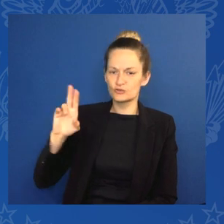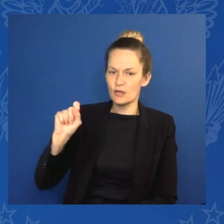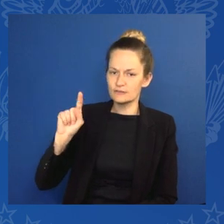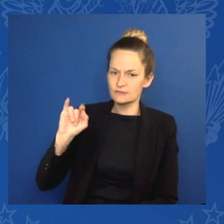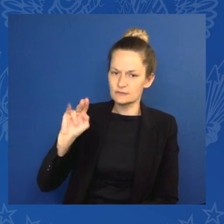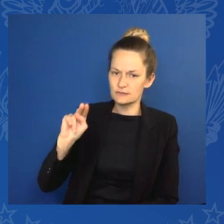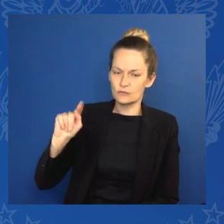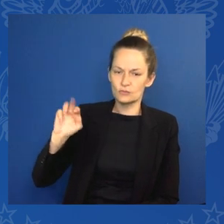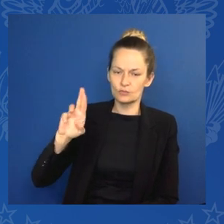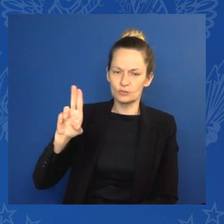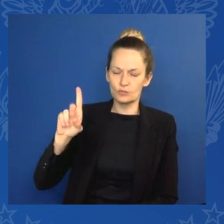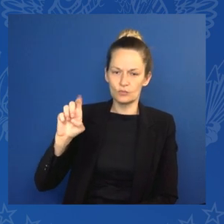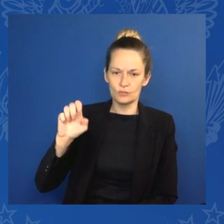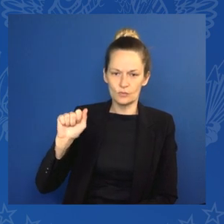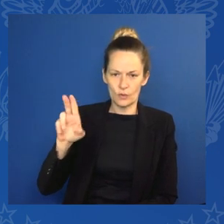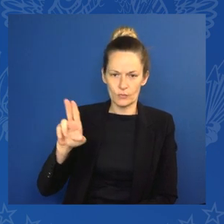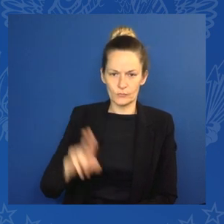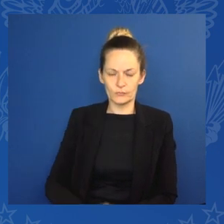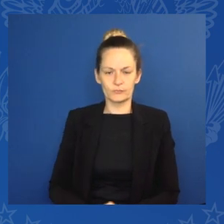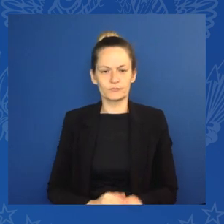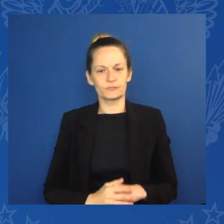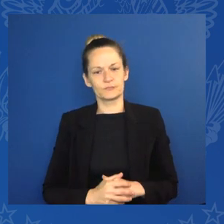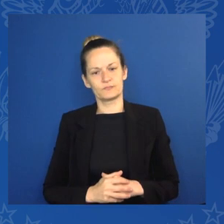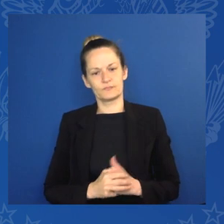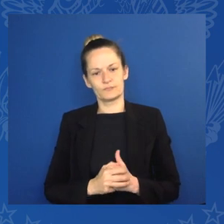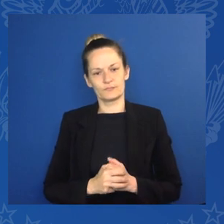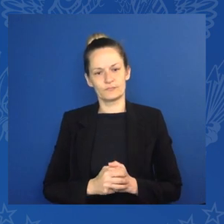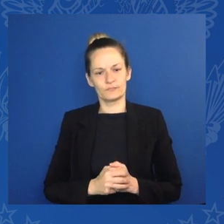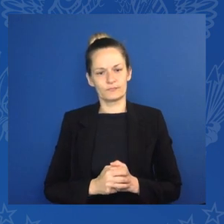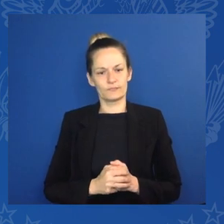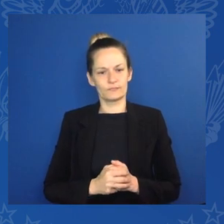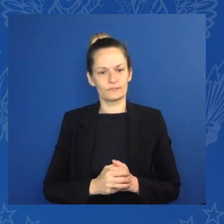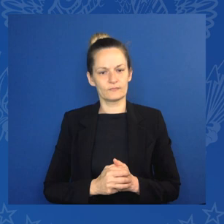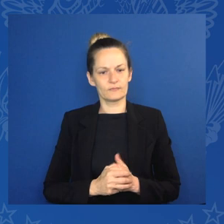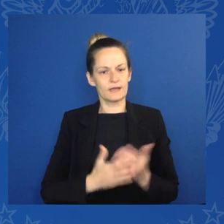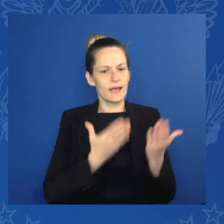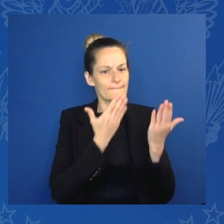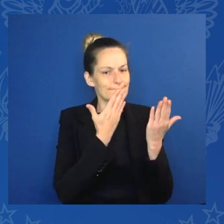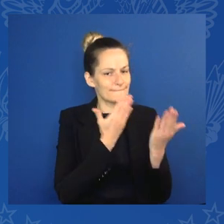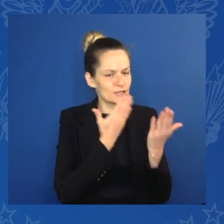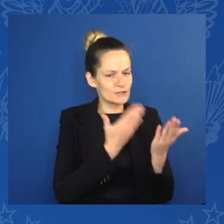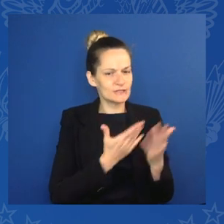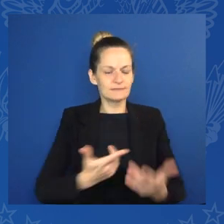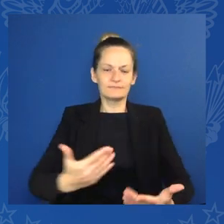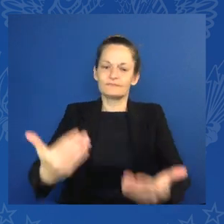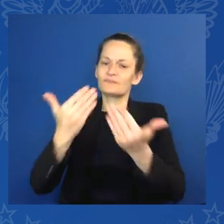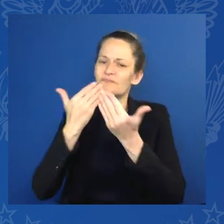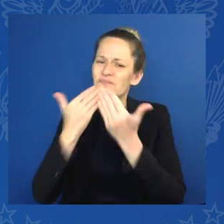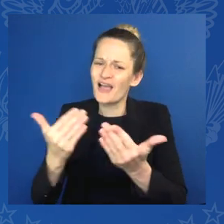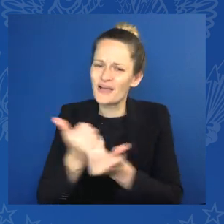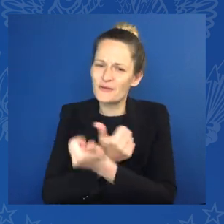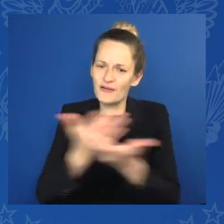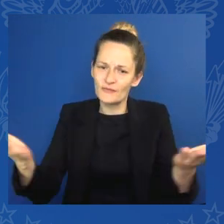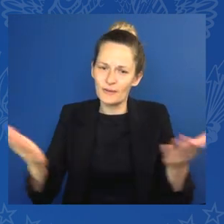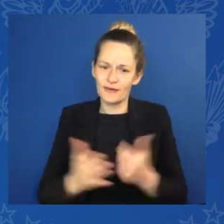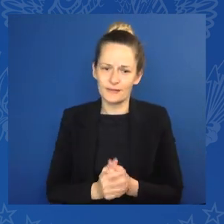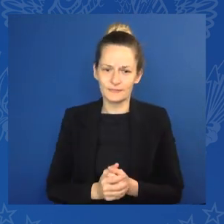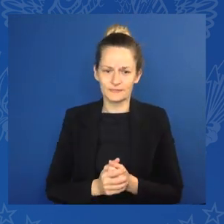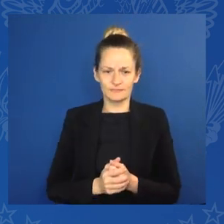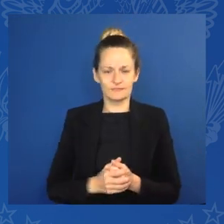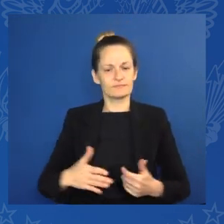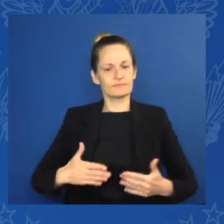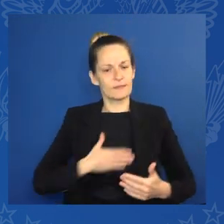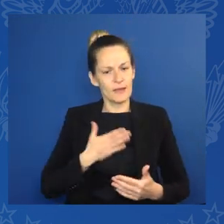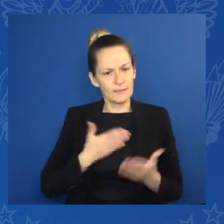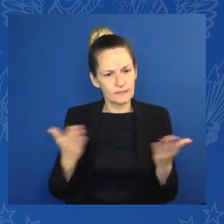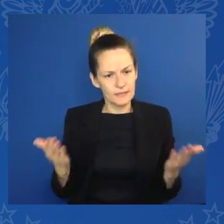you, everyone. It's good to be here with President Biden, Chancellor Scholz, and everyone participating in this event today. A year ago,